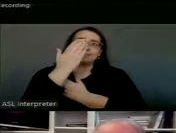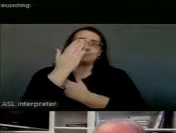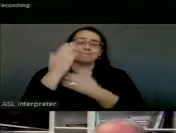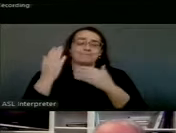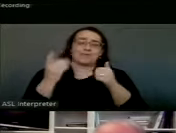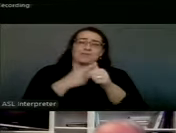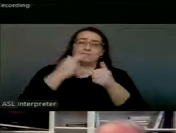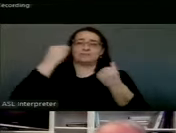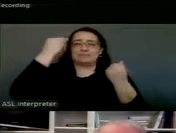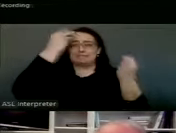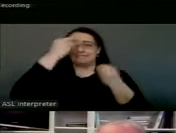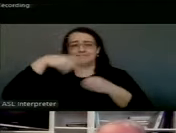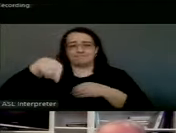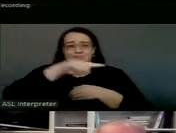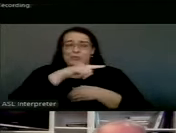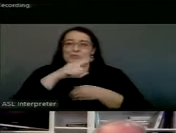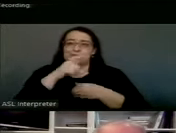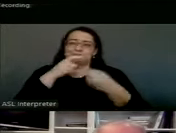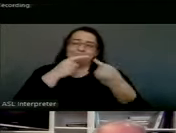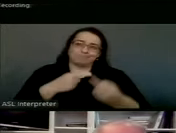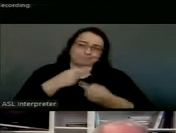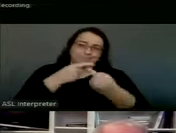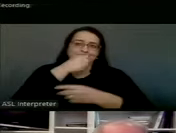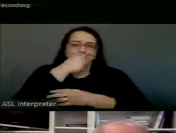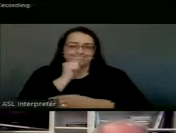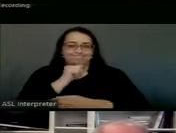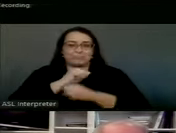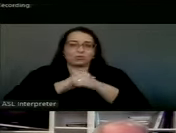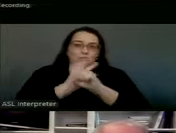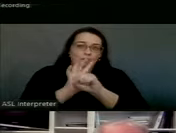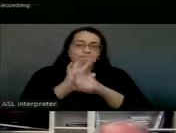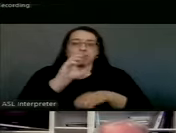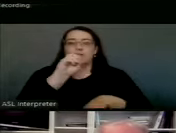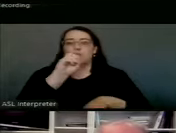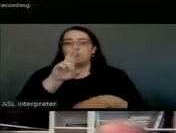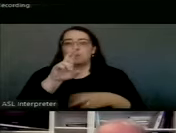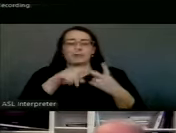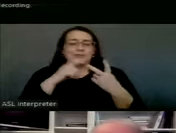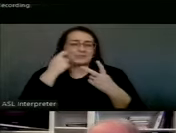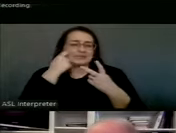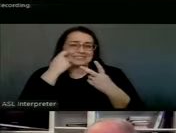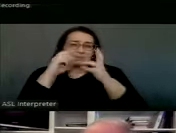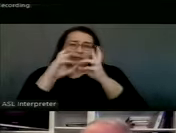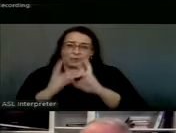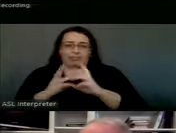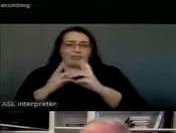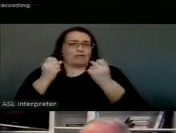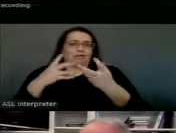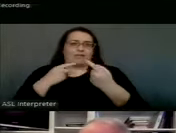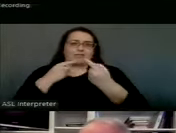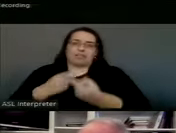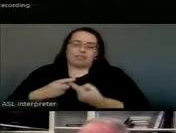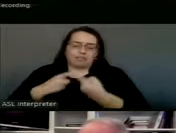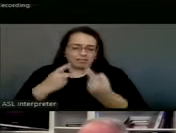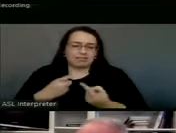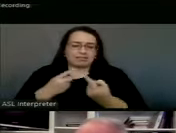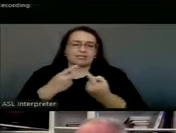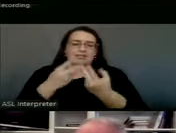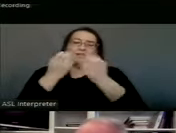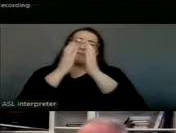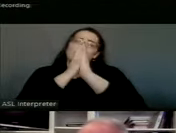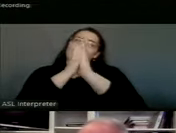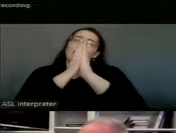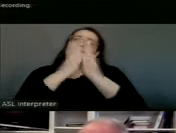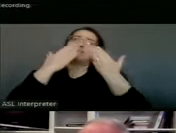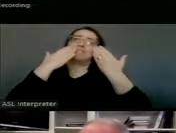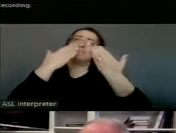those who are still struggling, who are suffering either from COVID or this recent weather event, and then a prayer in gratitude